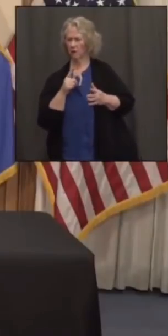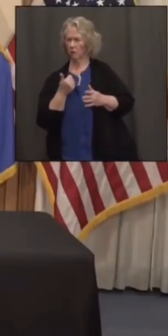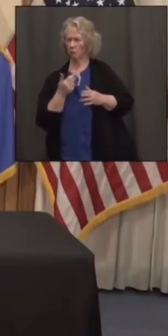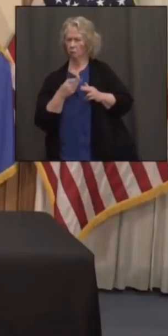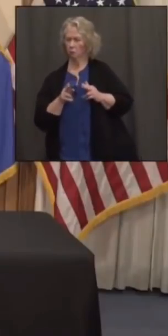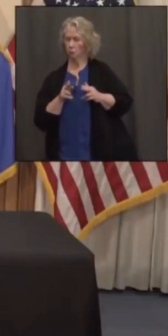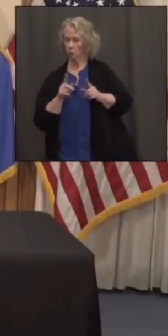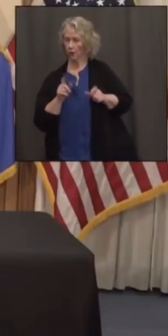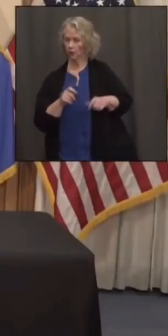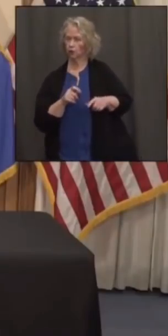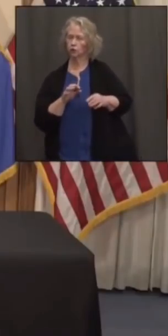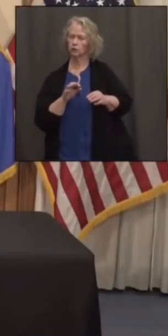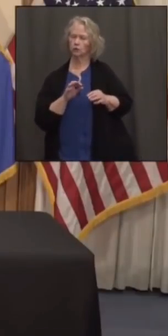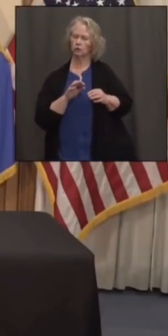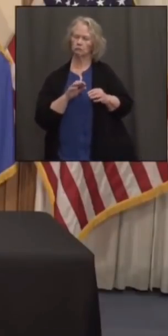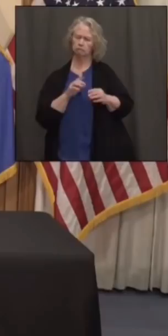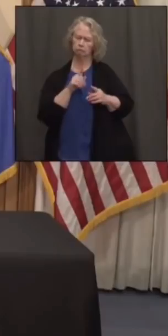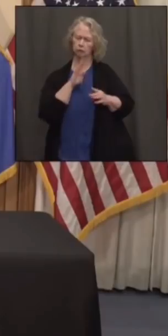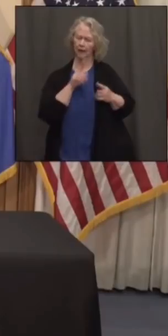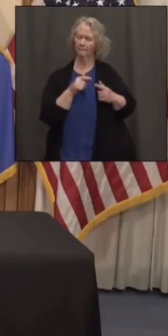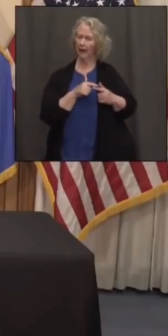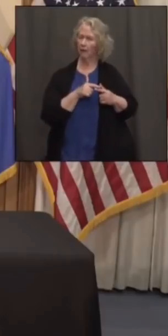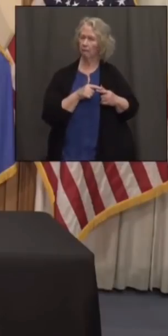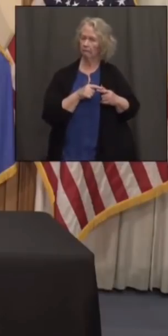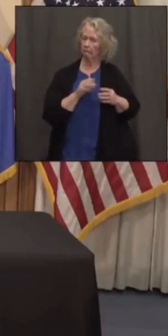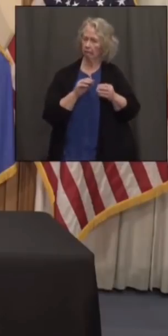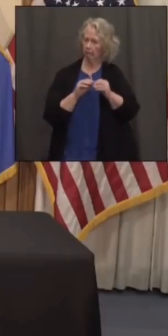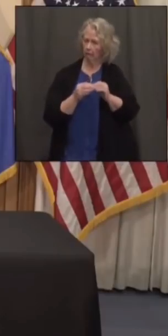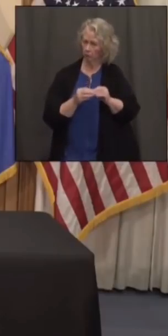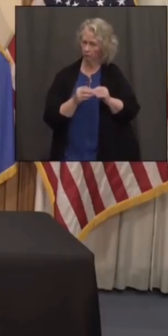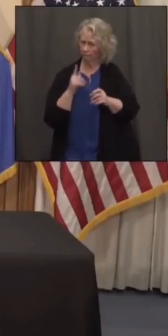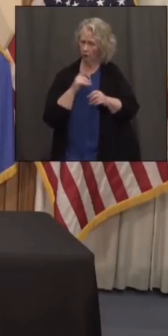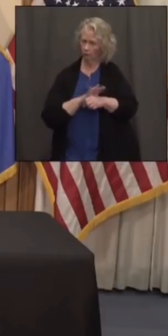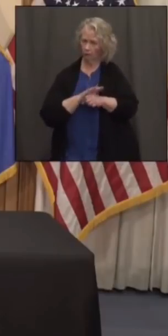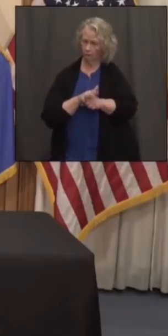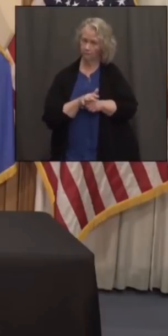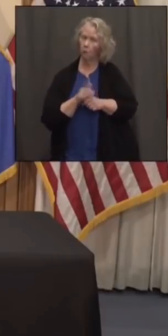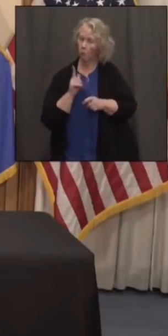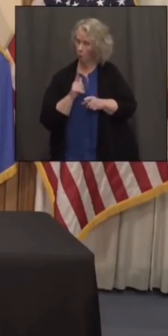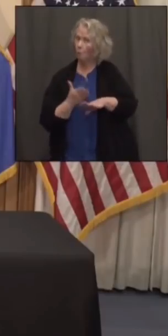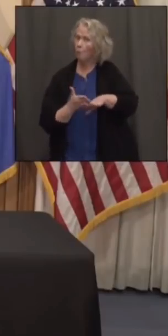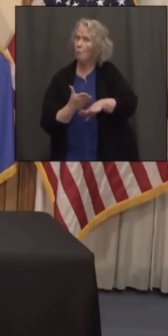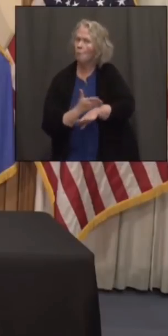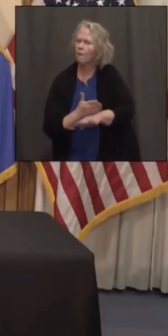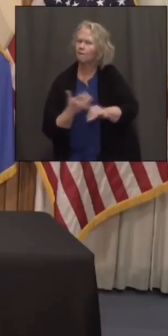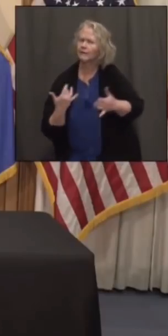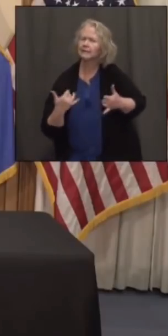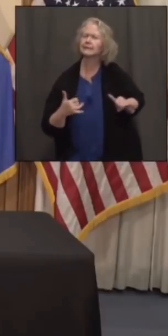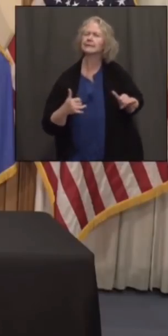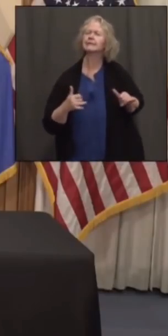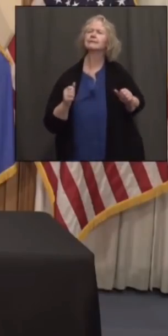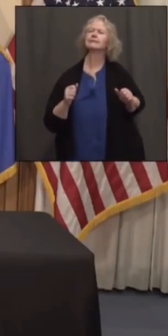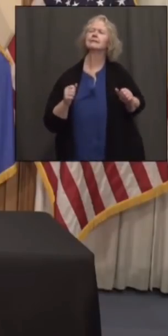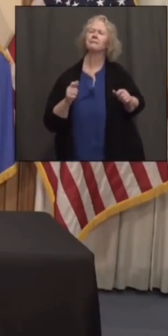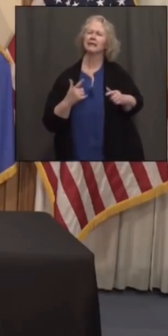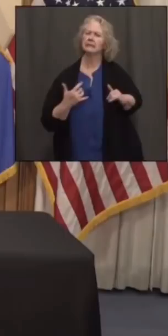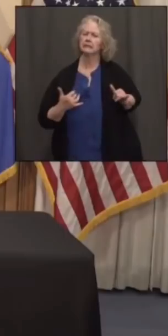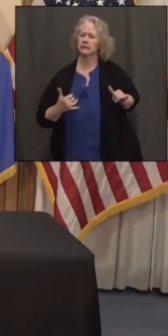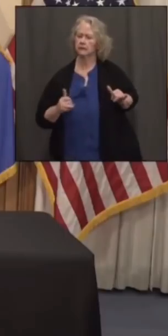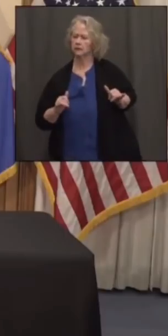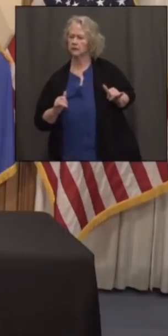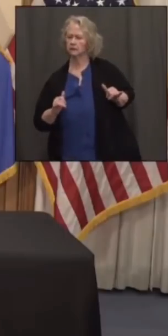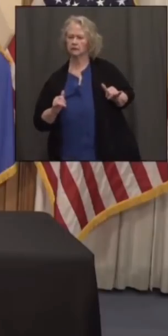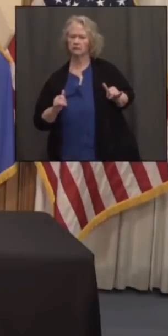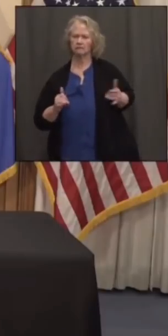regarding the COVID numbers. They are much, much better, but we still see, like, five or